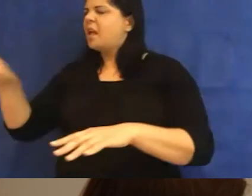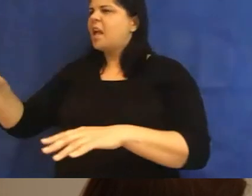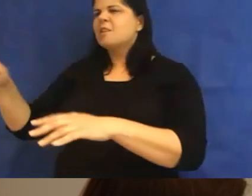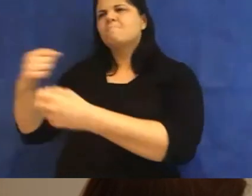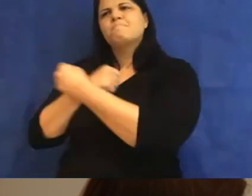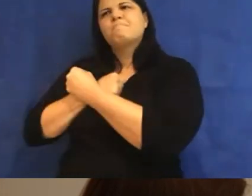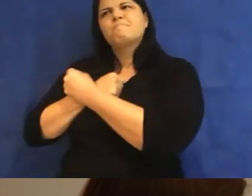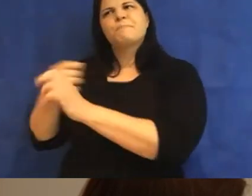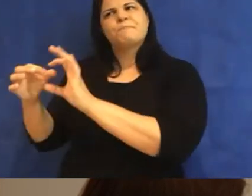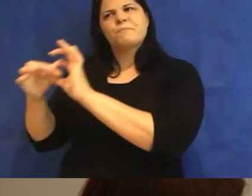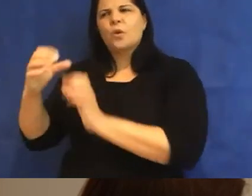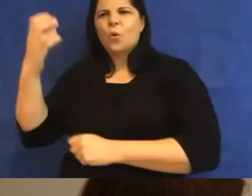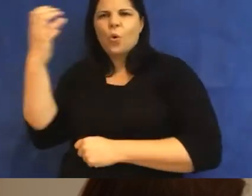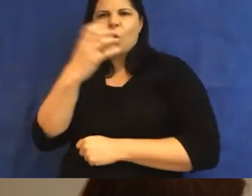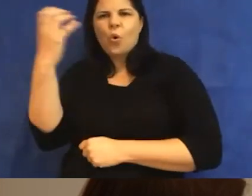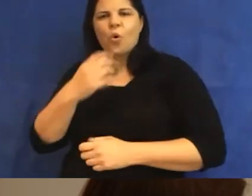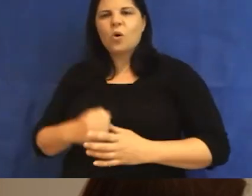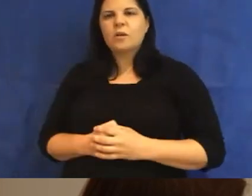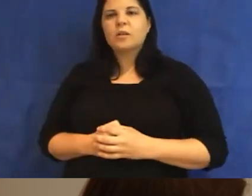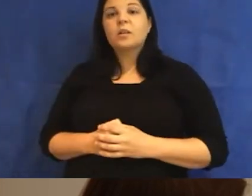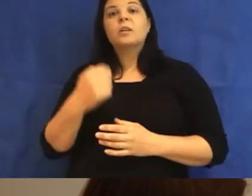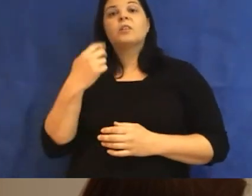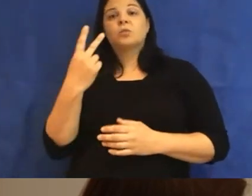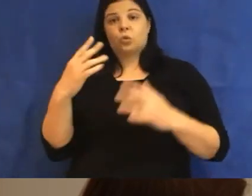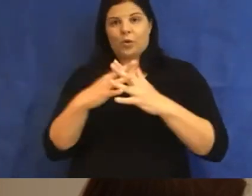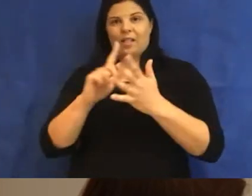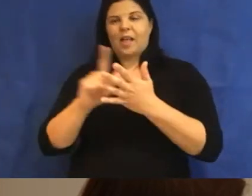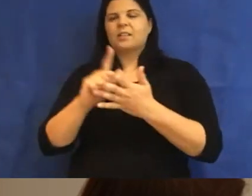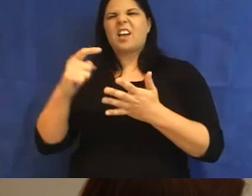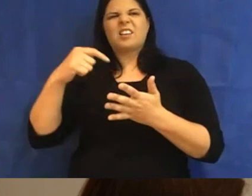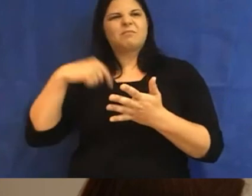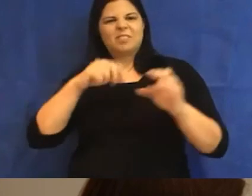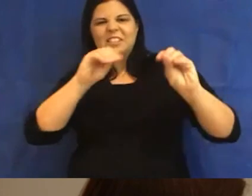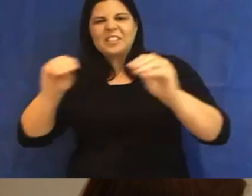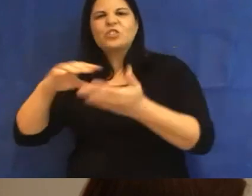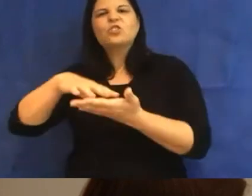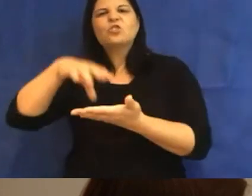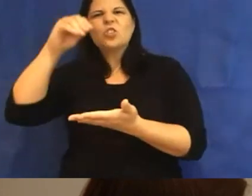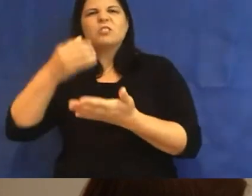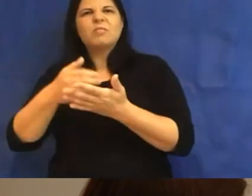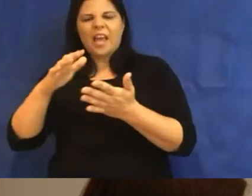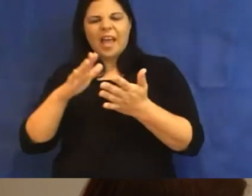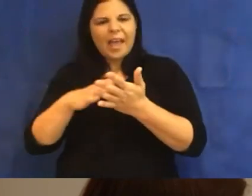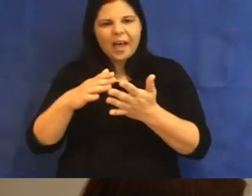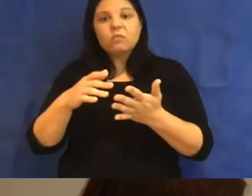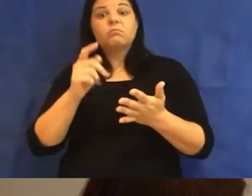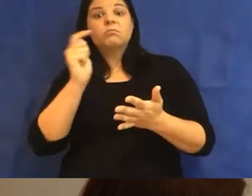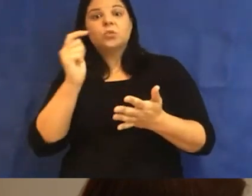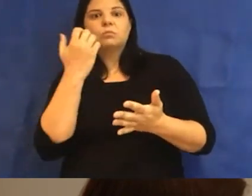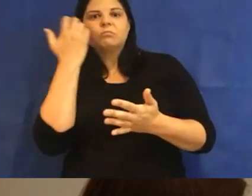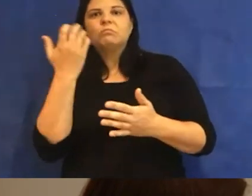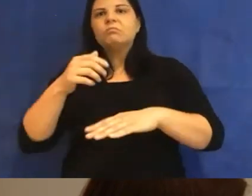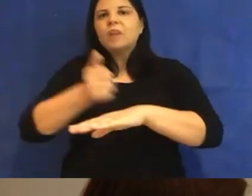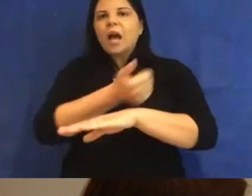weeks later, I was assisting a workshop showing student directors how to build rapport with actors. Together, we broke down scenes from their final films